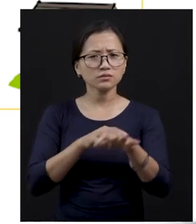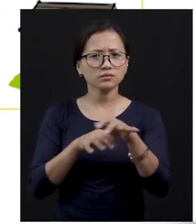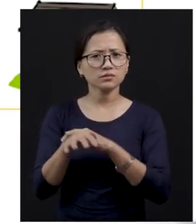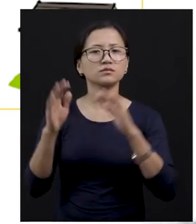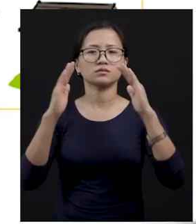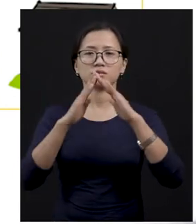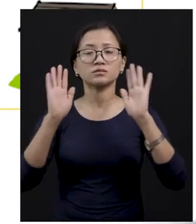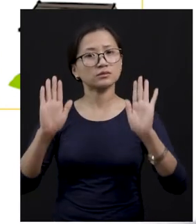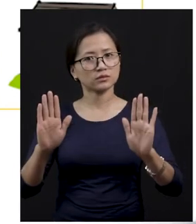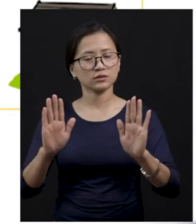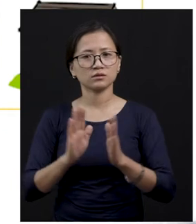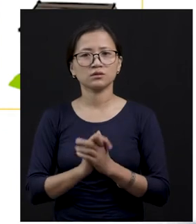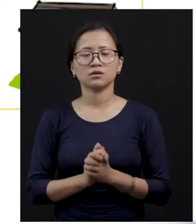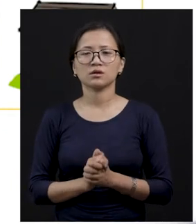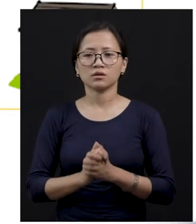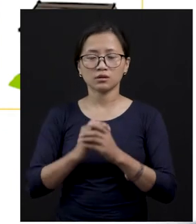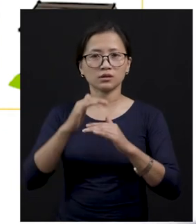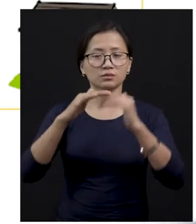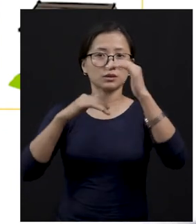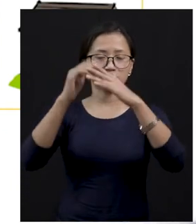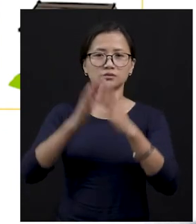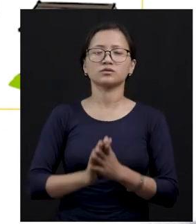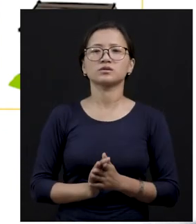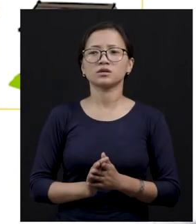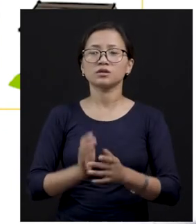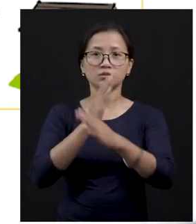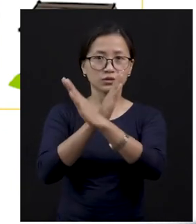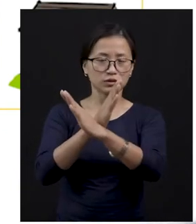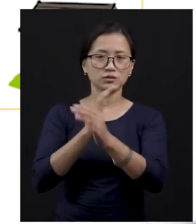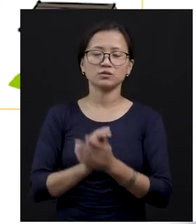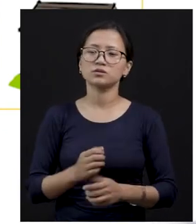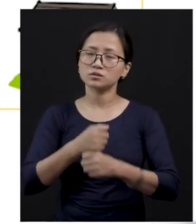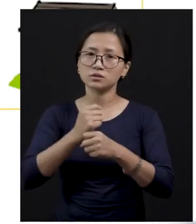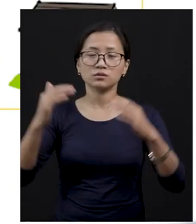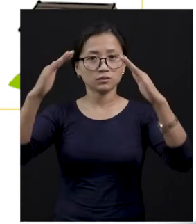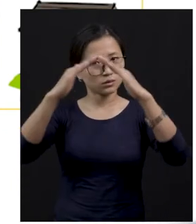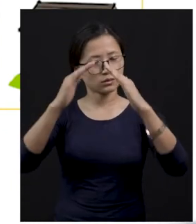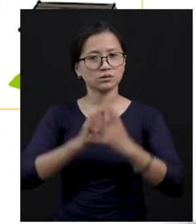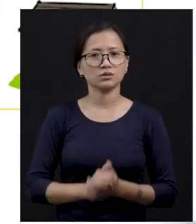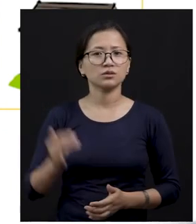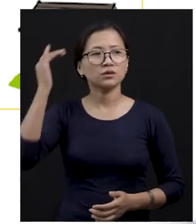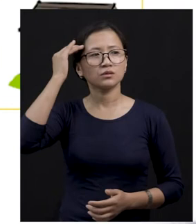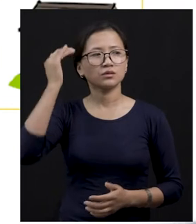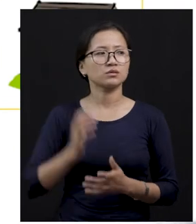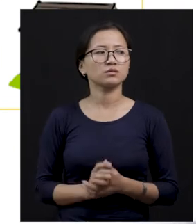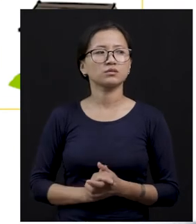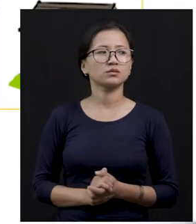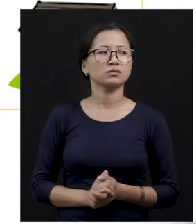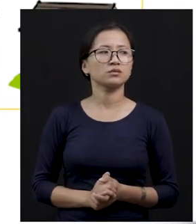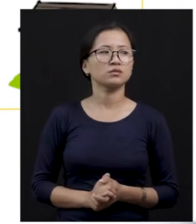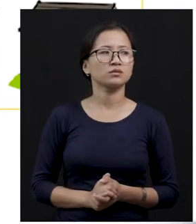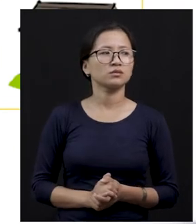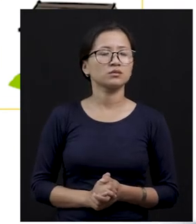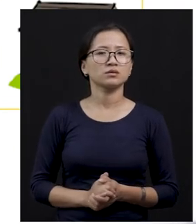have, they have a building, a structure for their protection, right? So, let us try to find out, do you know children or do you